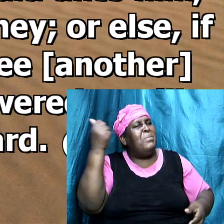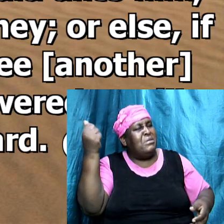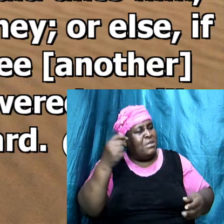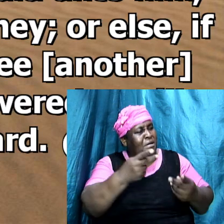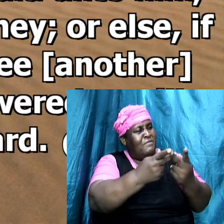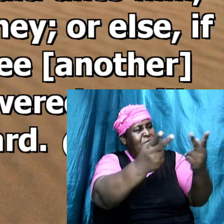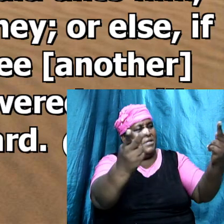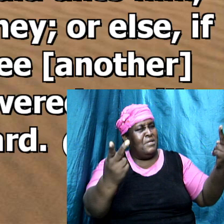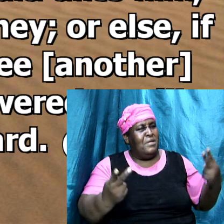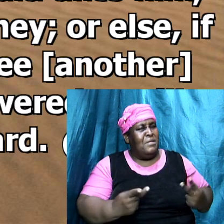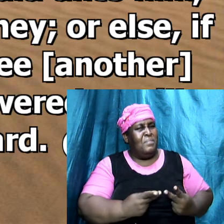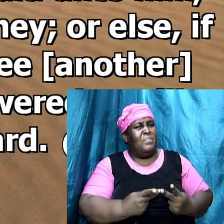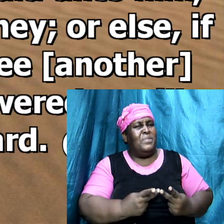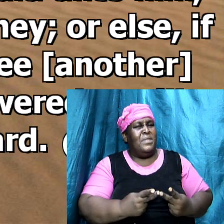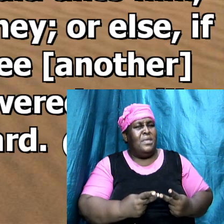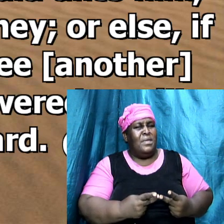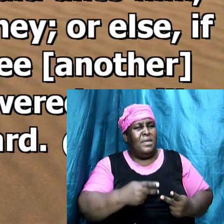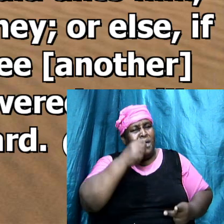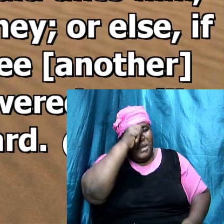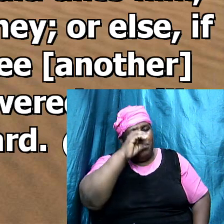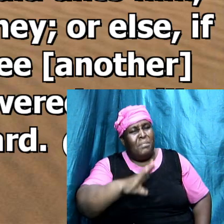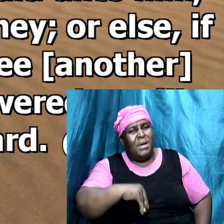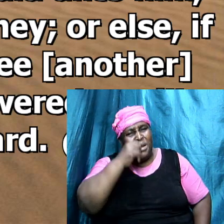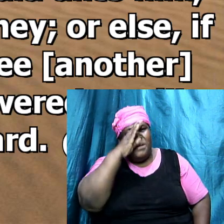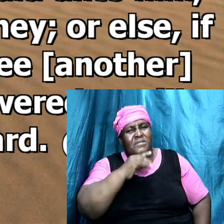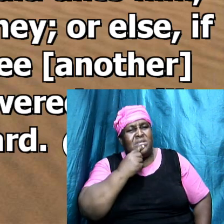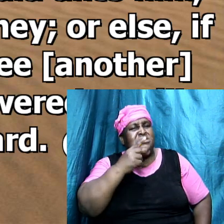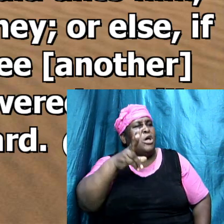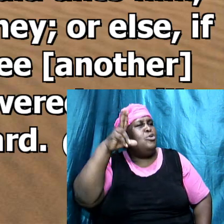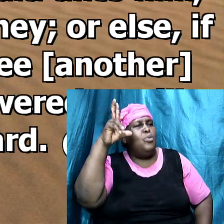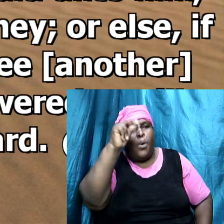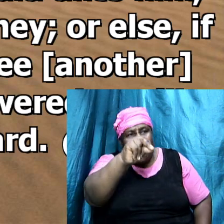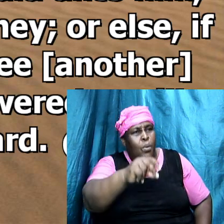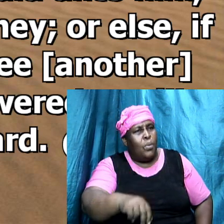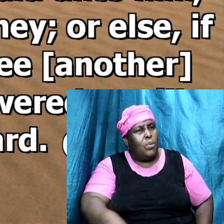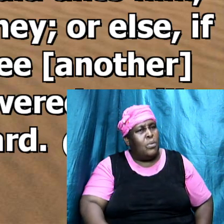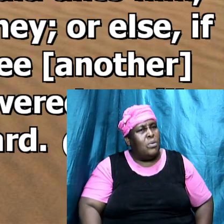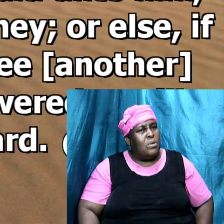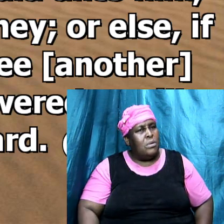and he answered I will not give thee my vineyard